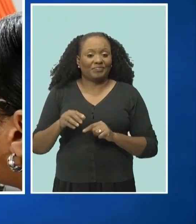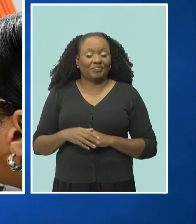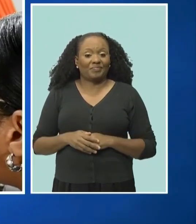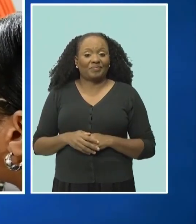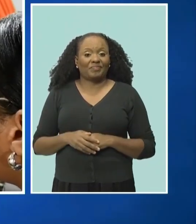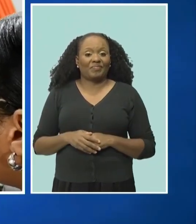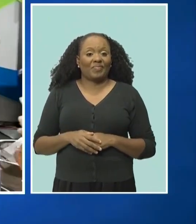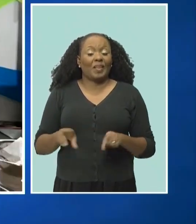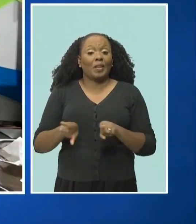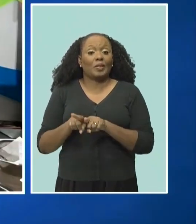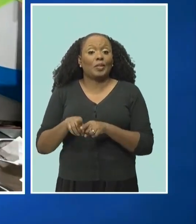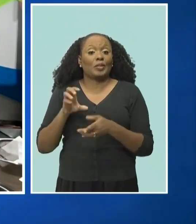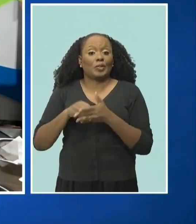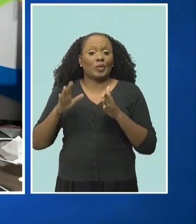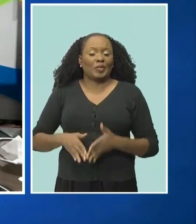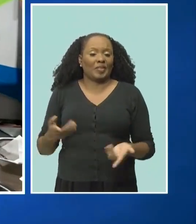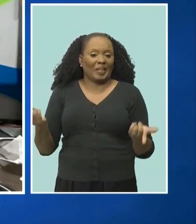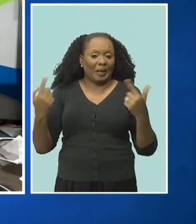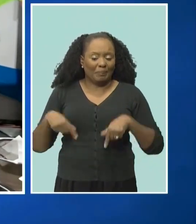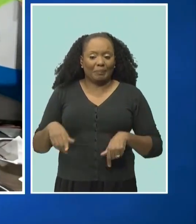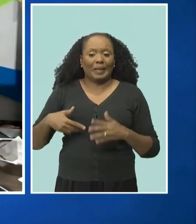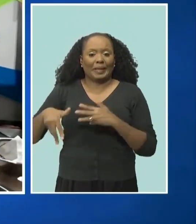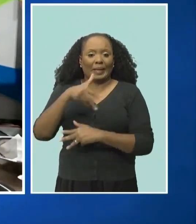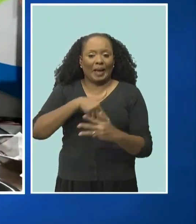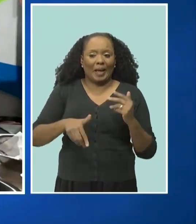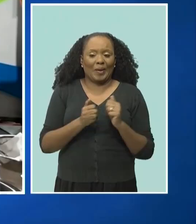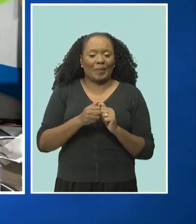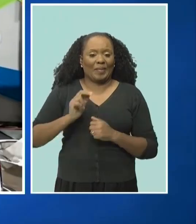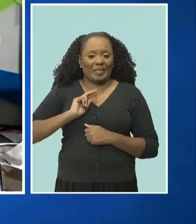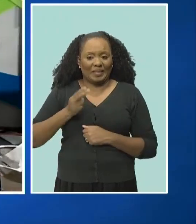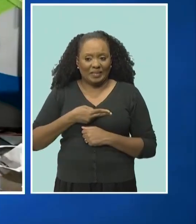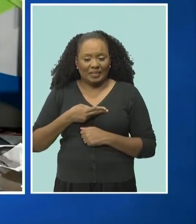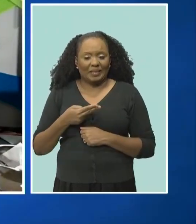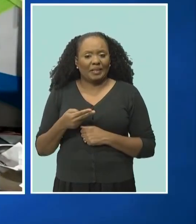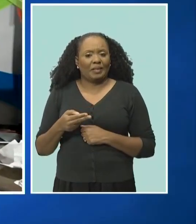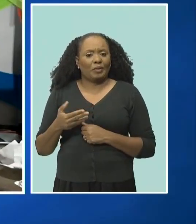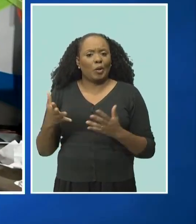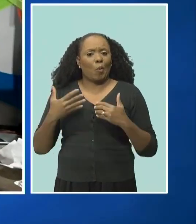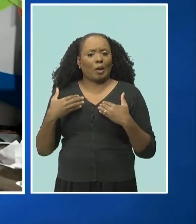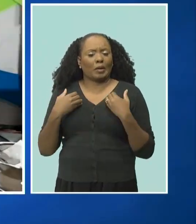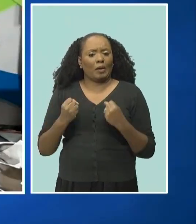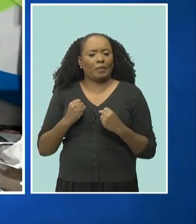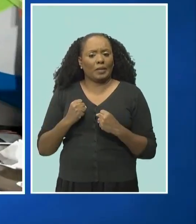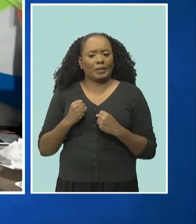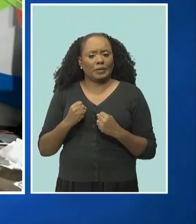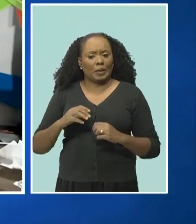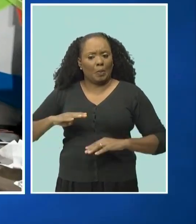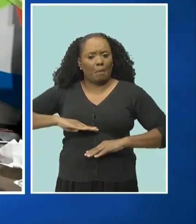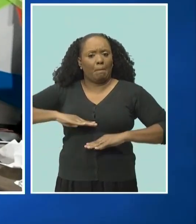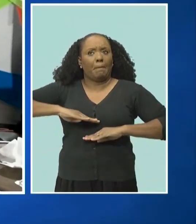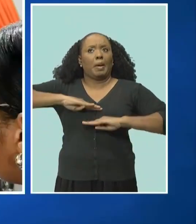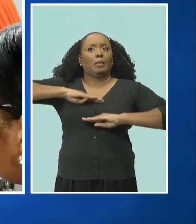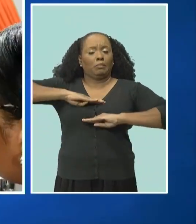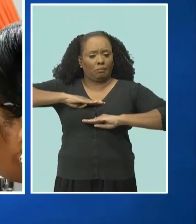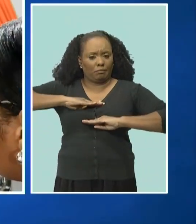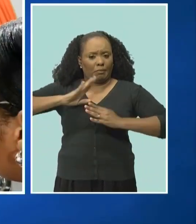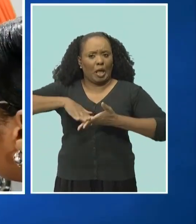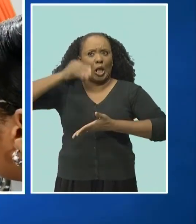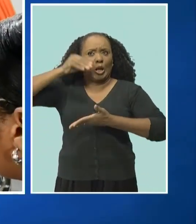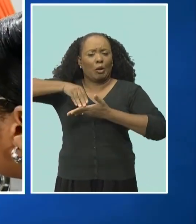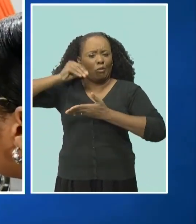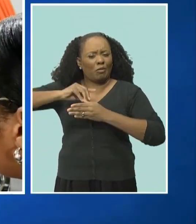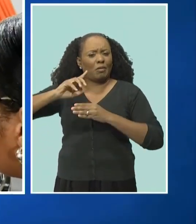students coming on and helping us, they get to interact with us, build their confidence, and they learn a lot of self